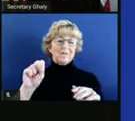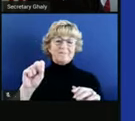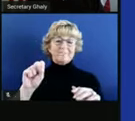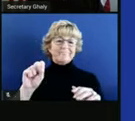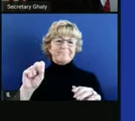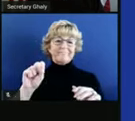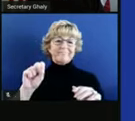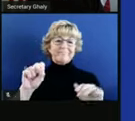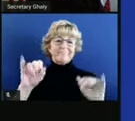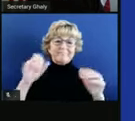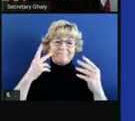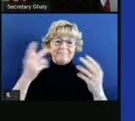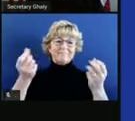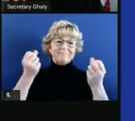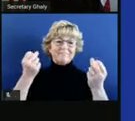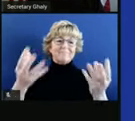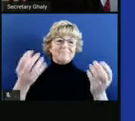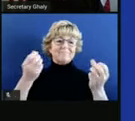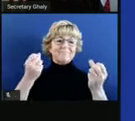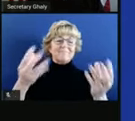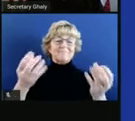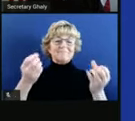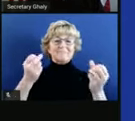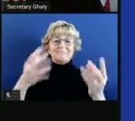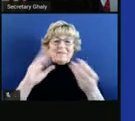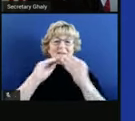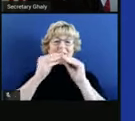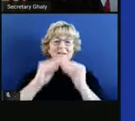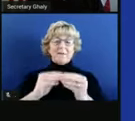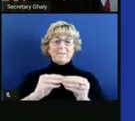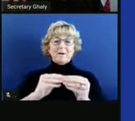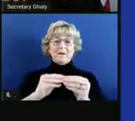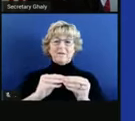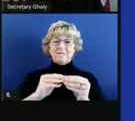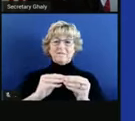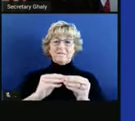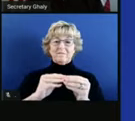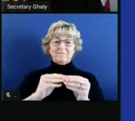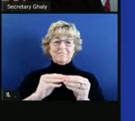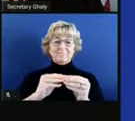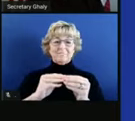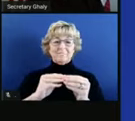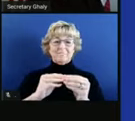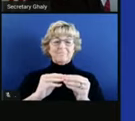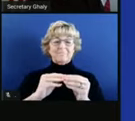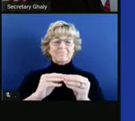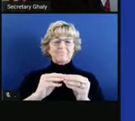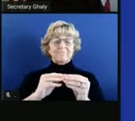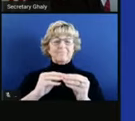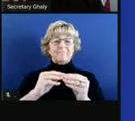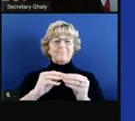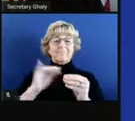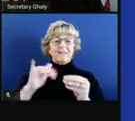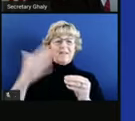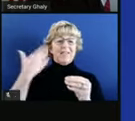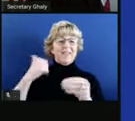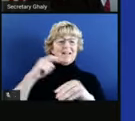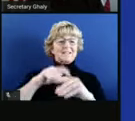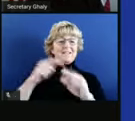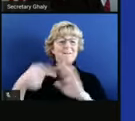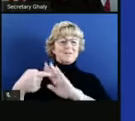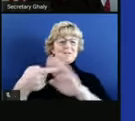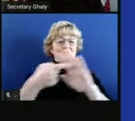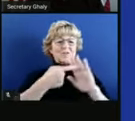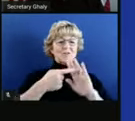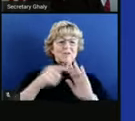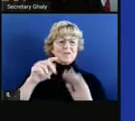Precedented numbers of cases in many states. If you remember the last version of the United States map that we showed you,